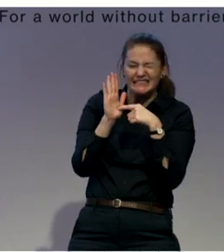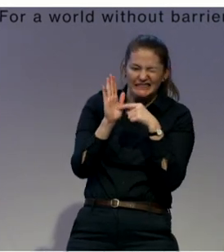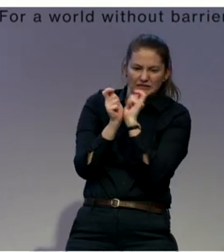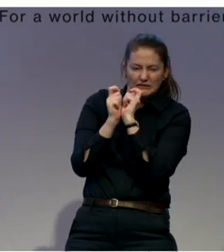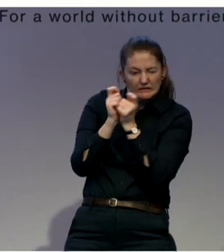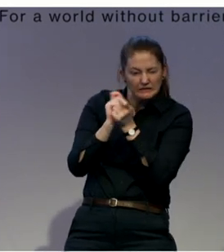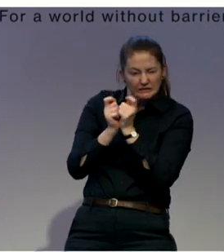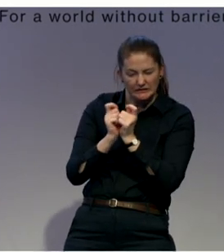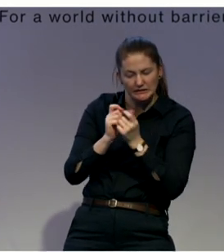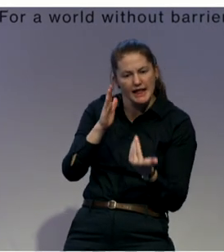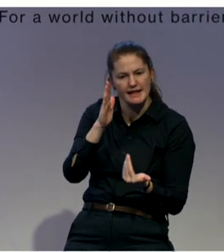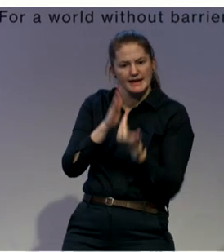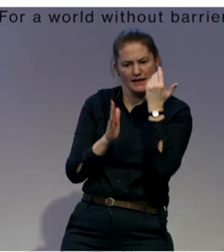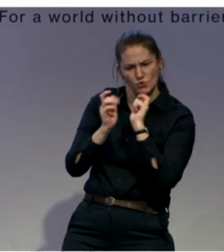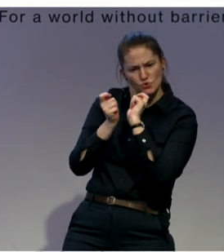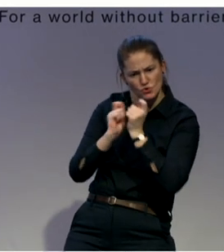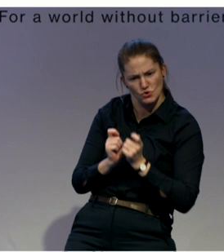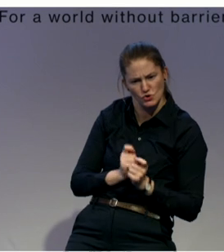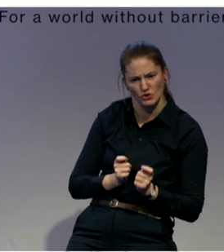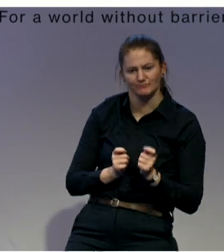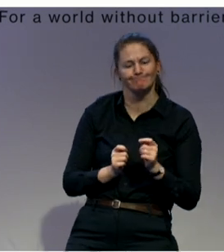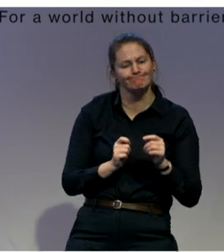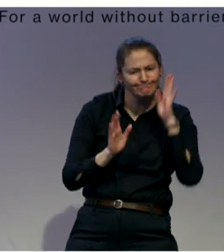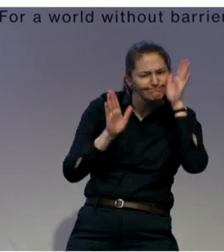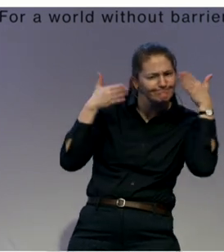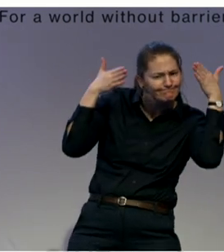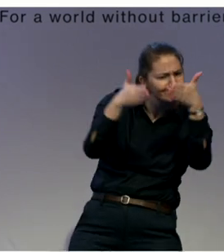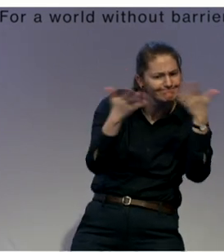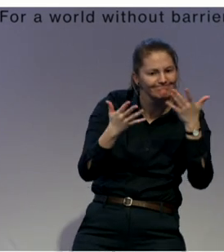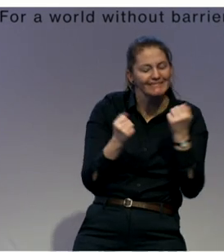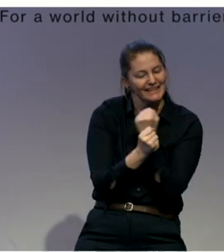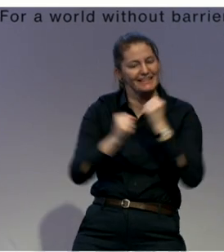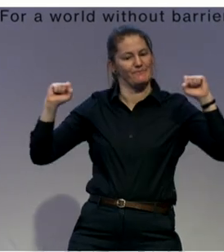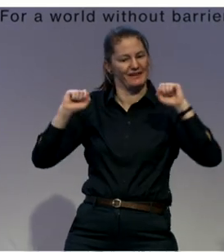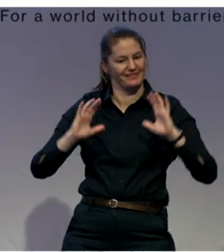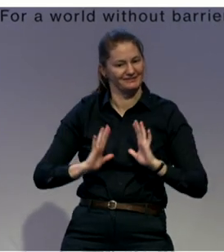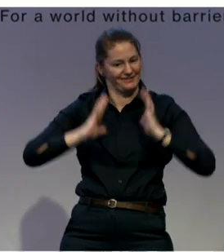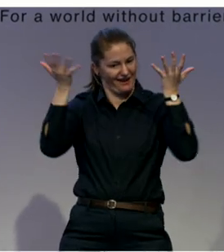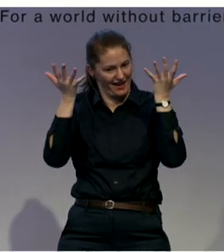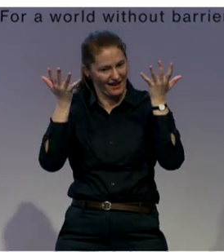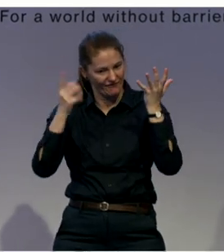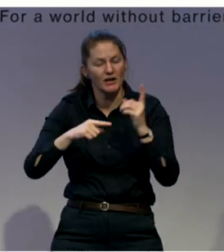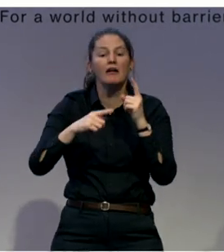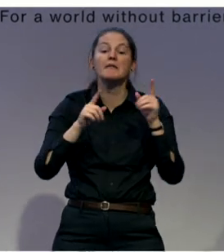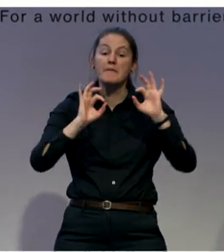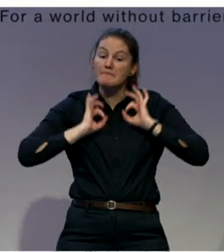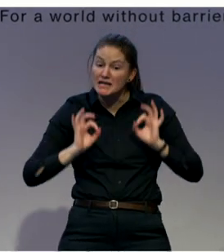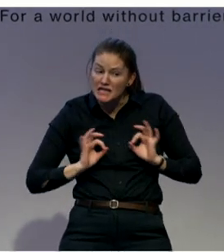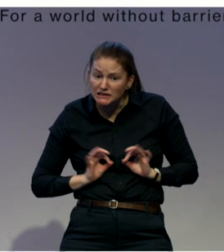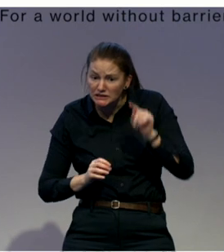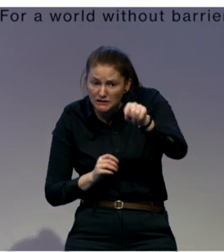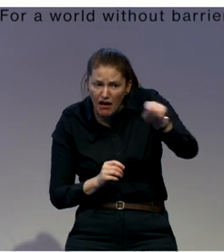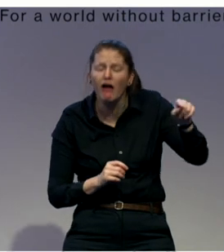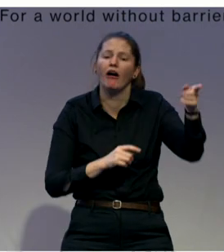develop a model of ring fence, protect the budget of institutions when they enclosed